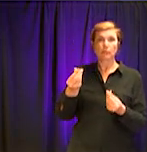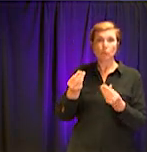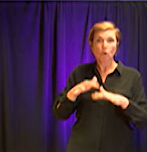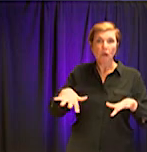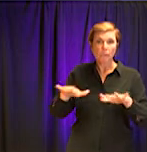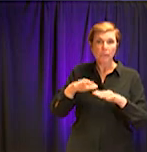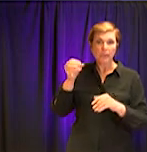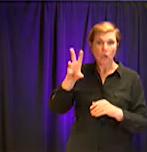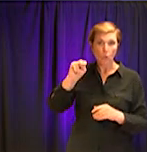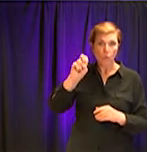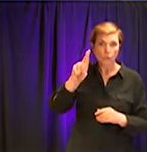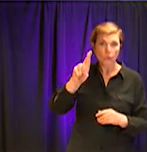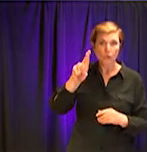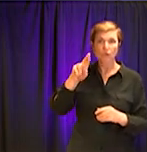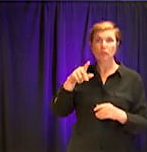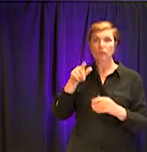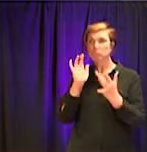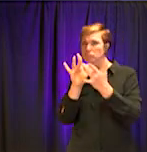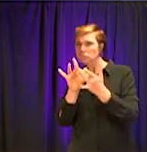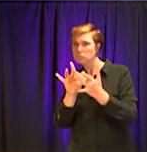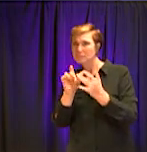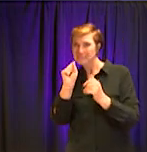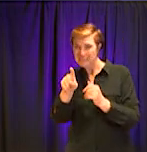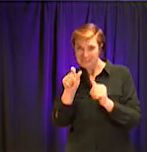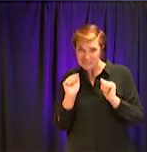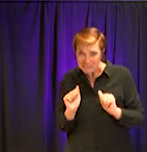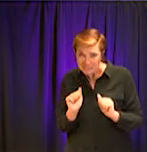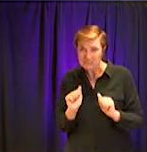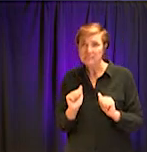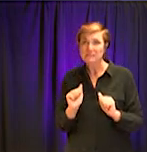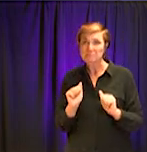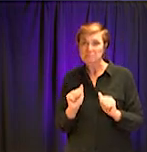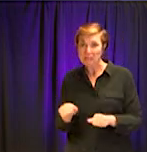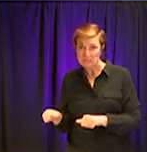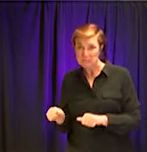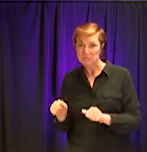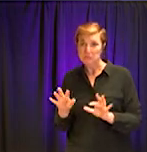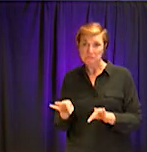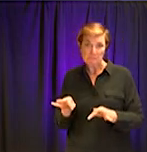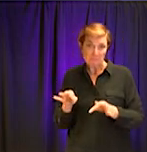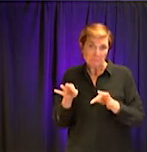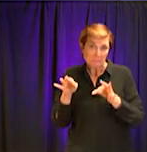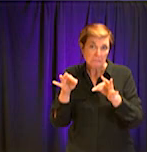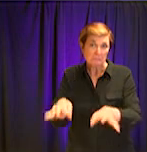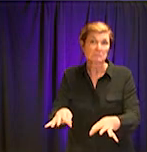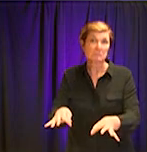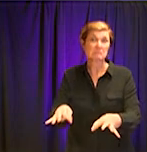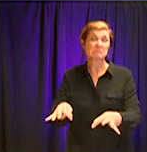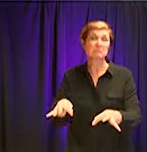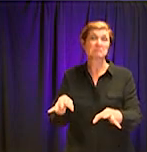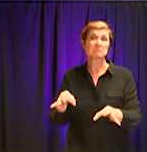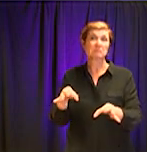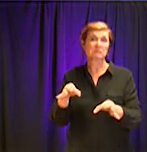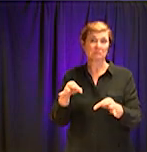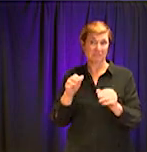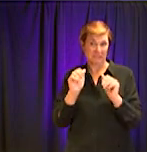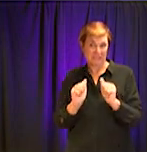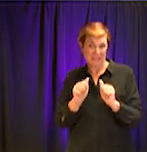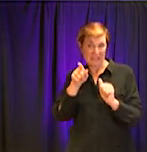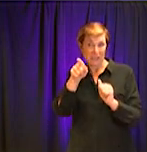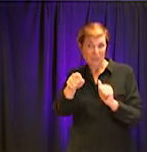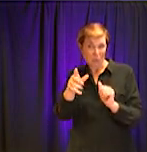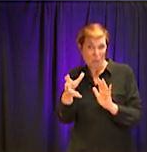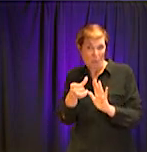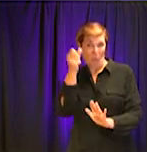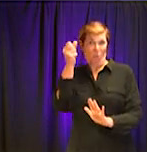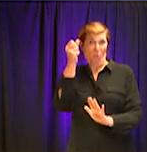at least in some way we can ask them to hold off on that and to work with the residents.